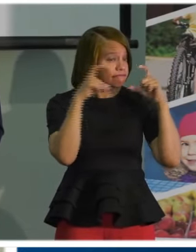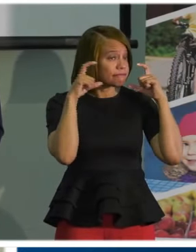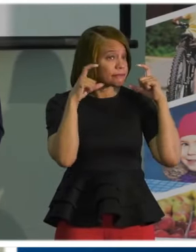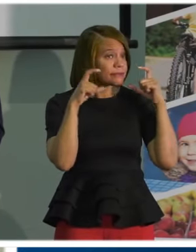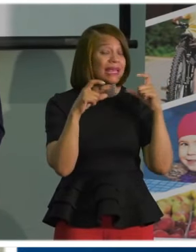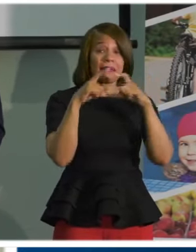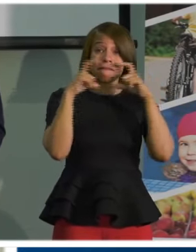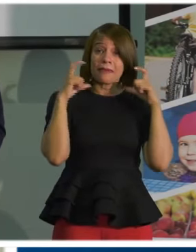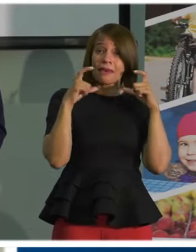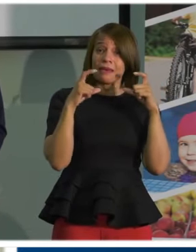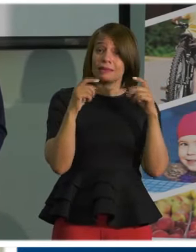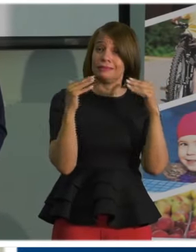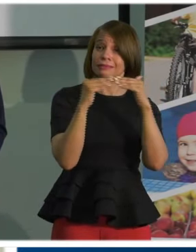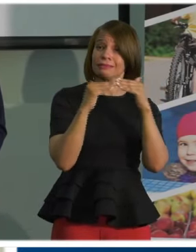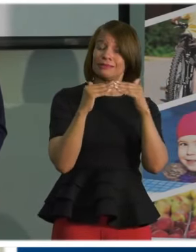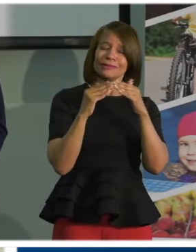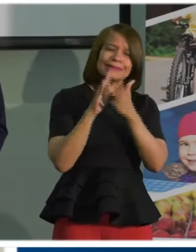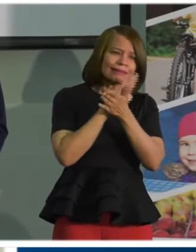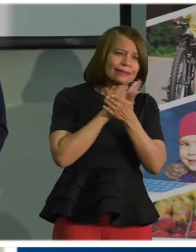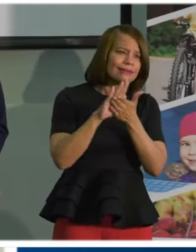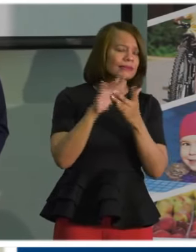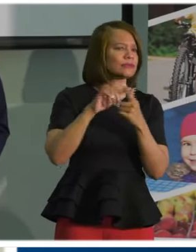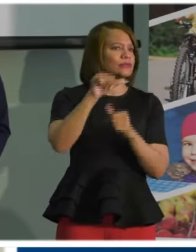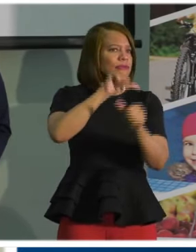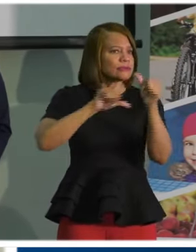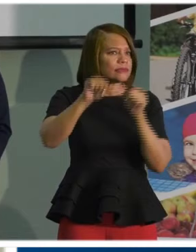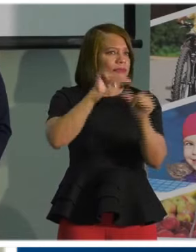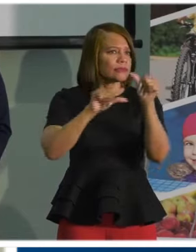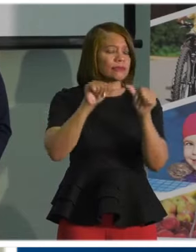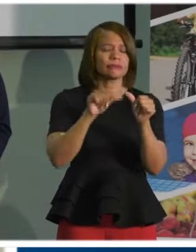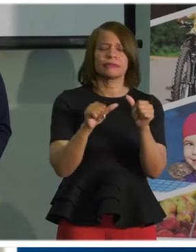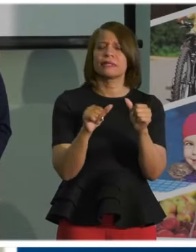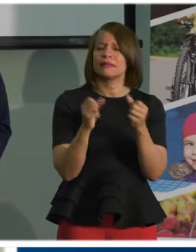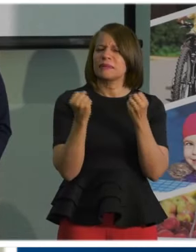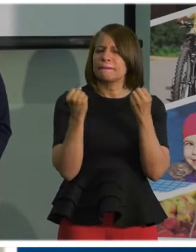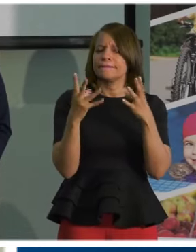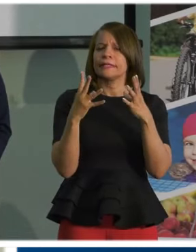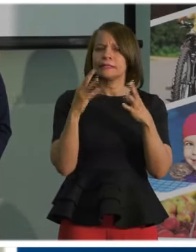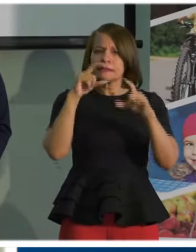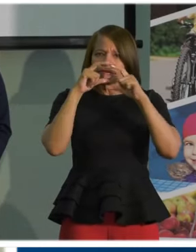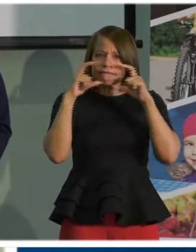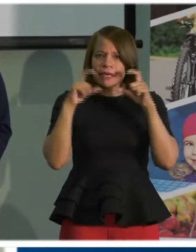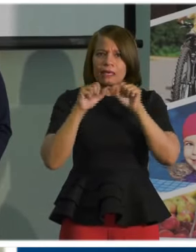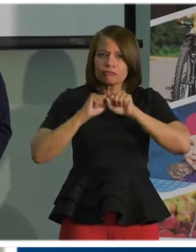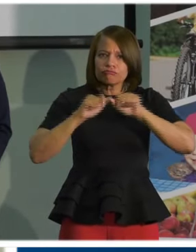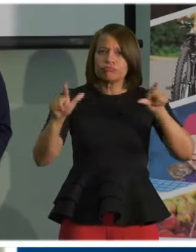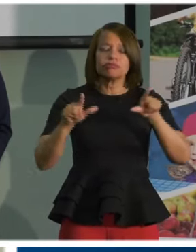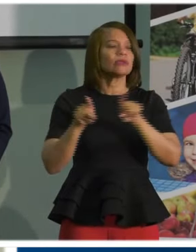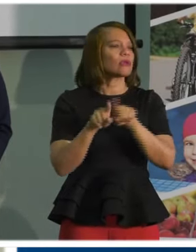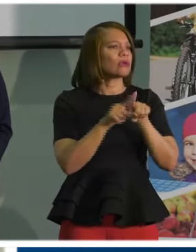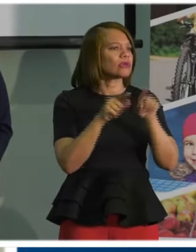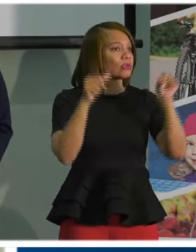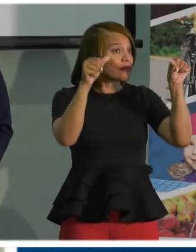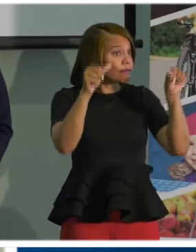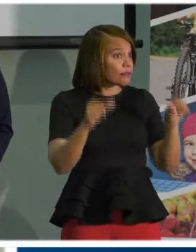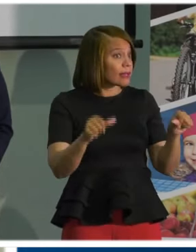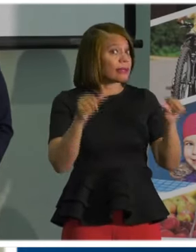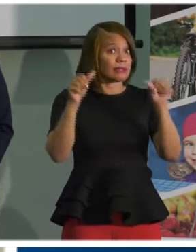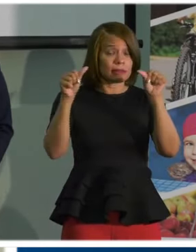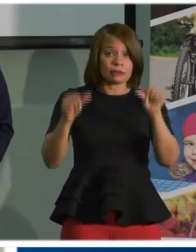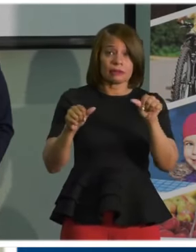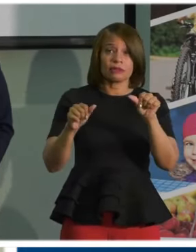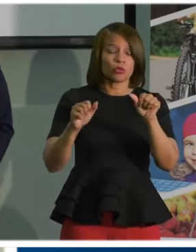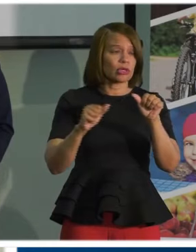Kindness campaign has distributed tens of thousands of informational flyers and hundreds of store signs to area